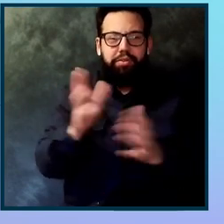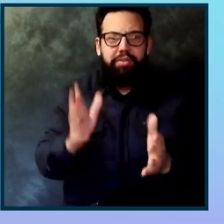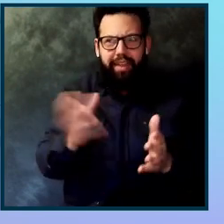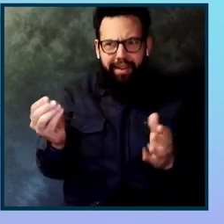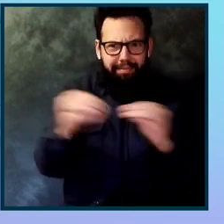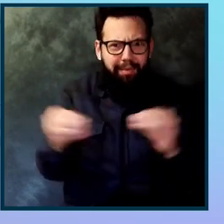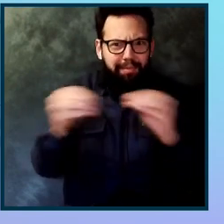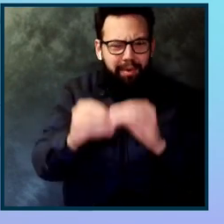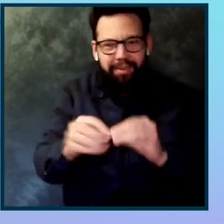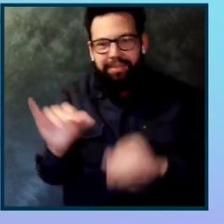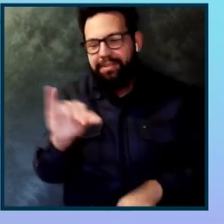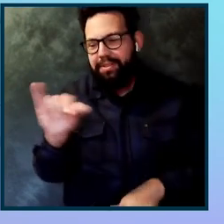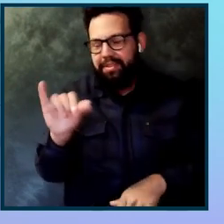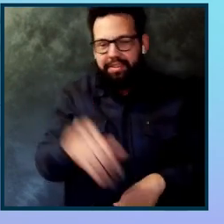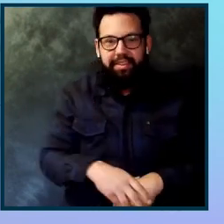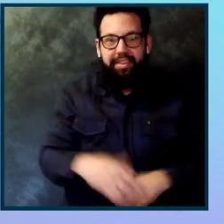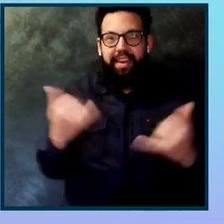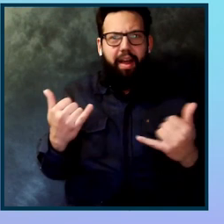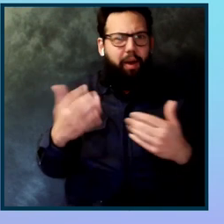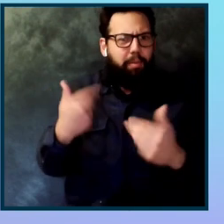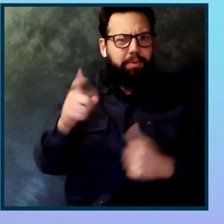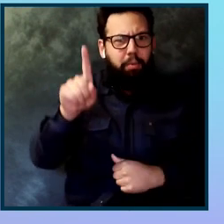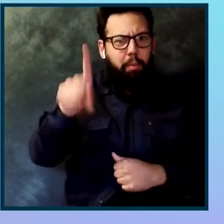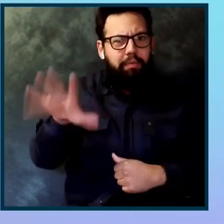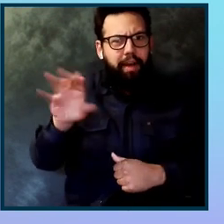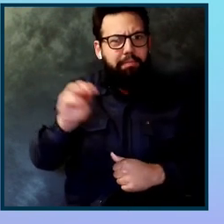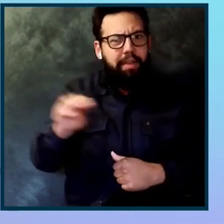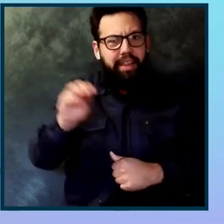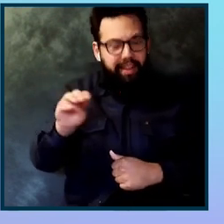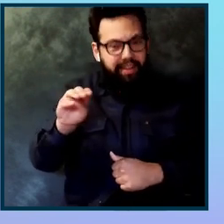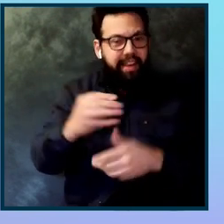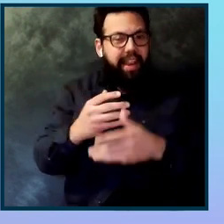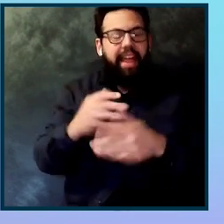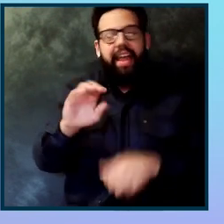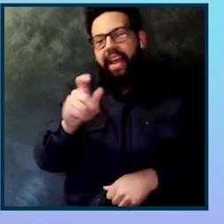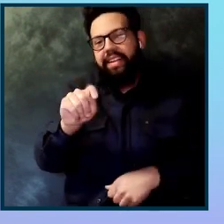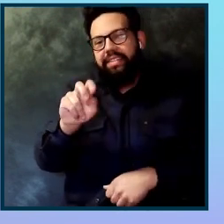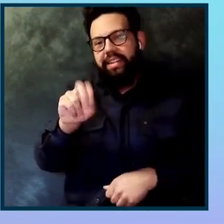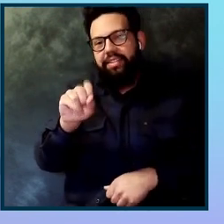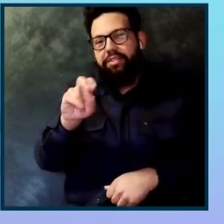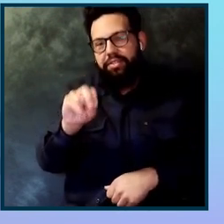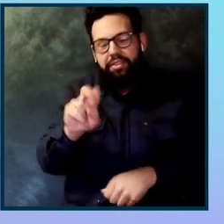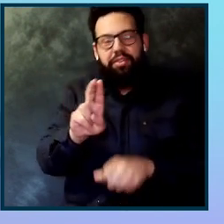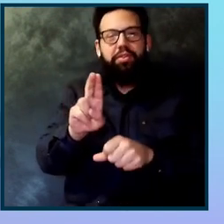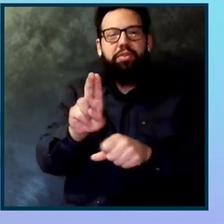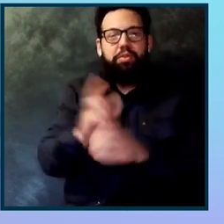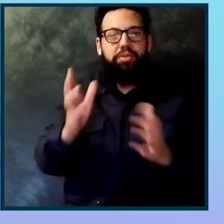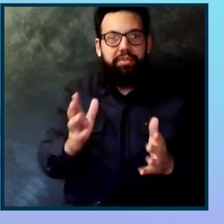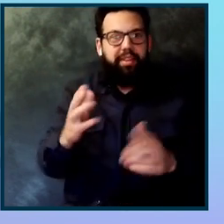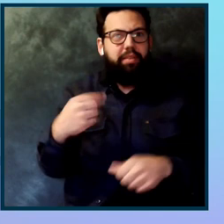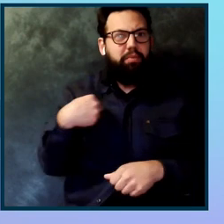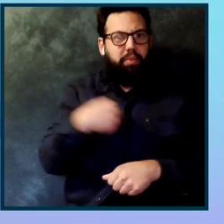us to about half a million extension users using Axe-related extensions that DQ has developed every week.